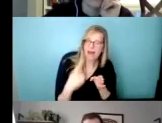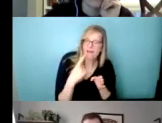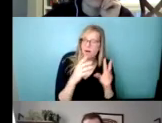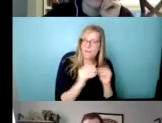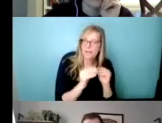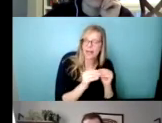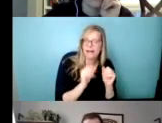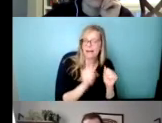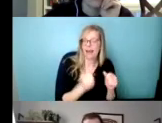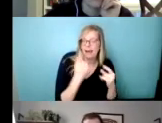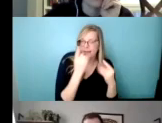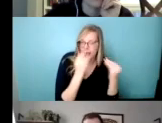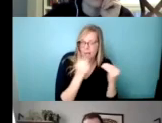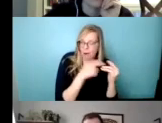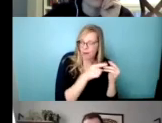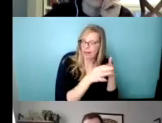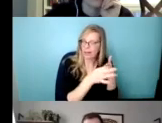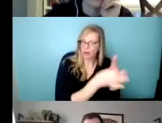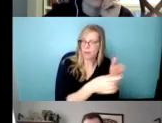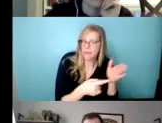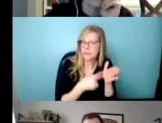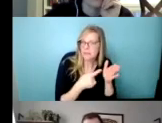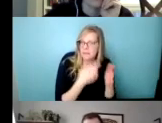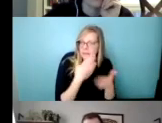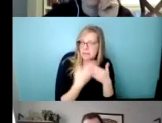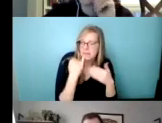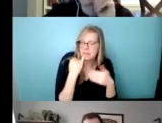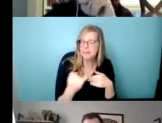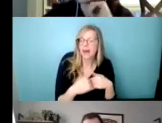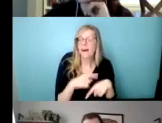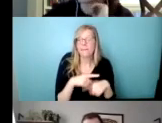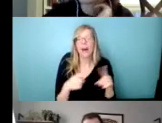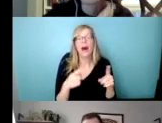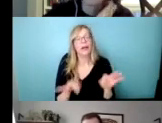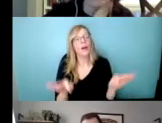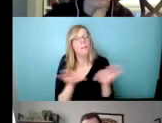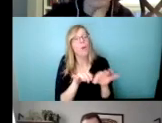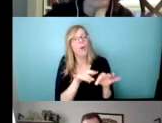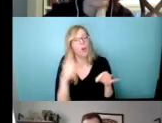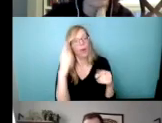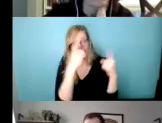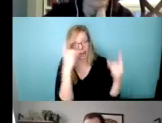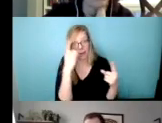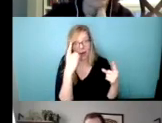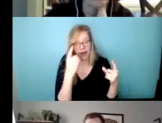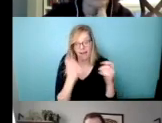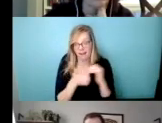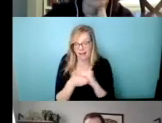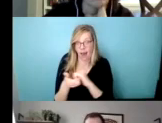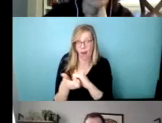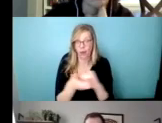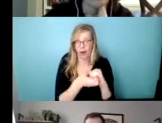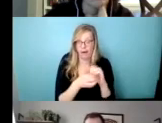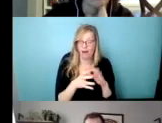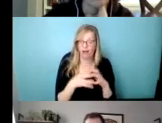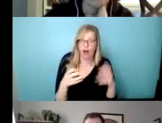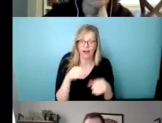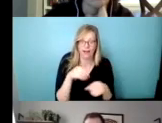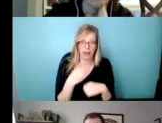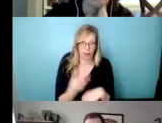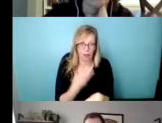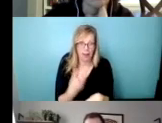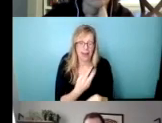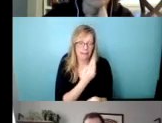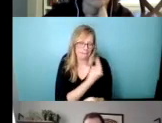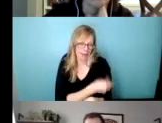Uh, the biggest things in terms of implementing your action plan is to consider that there's so much collaborative work going on in Winnipeg or Manitoba right now on a